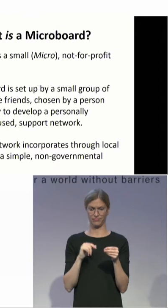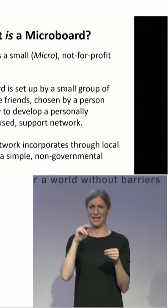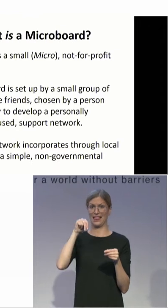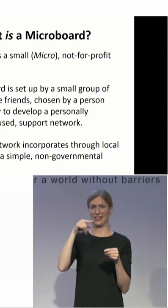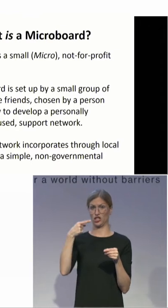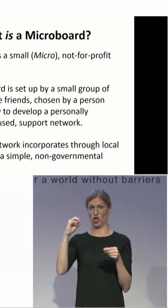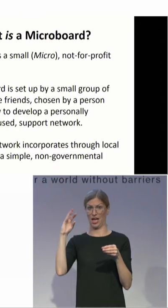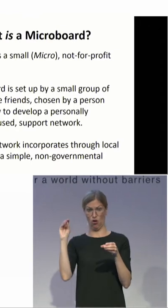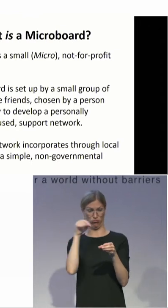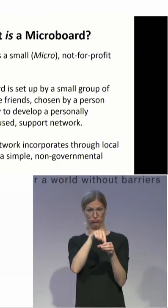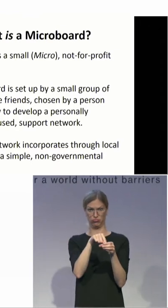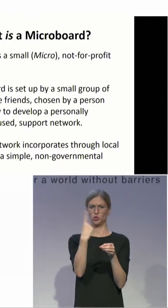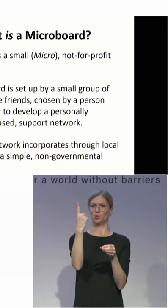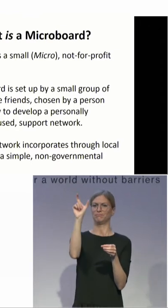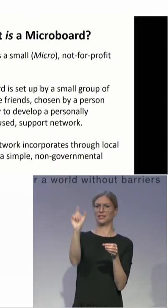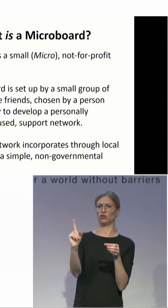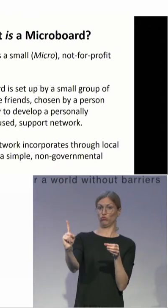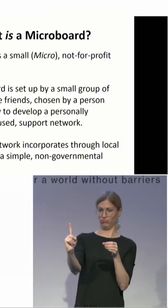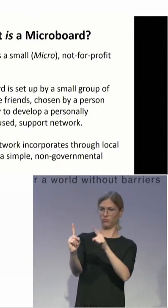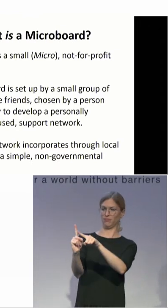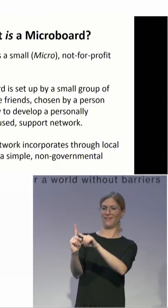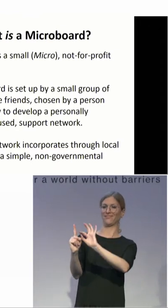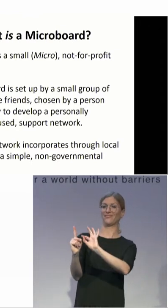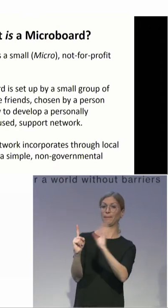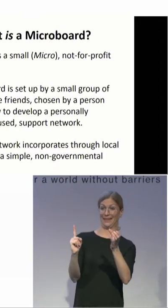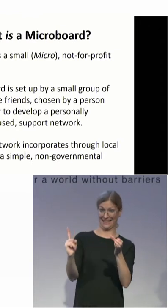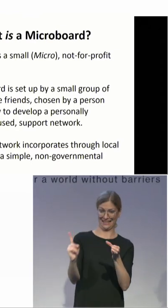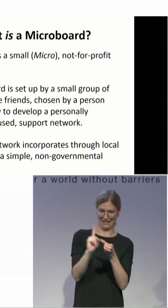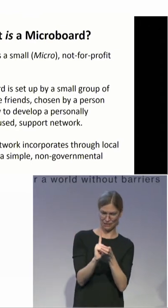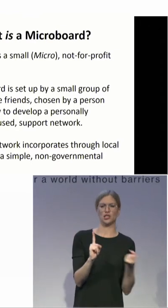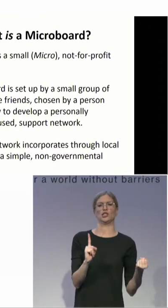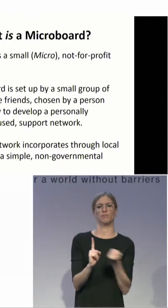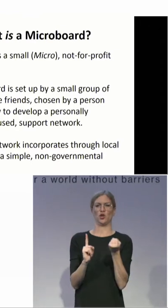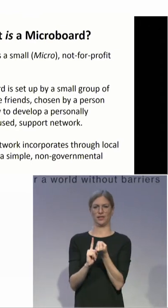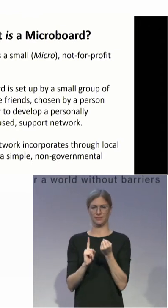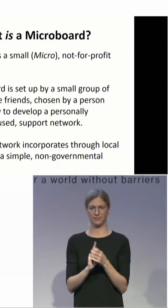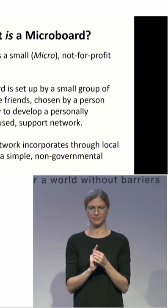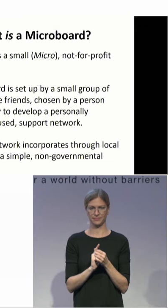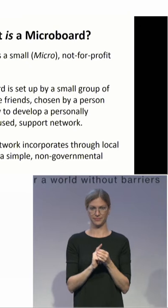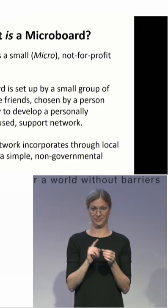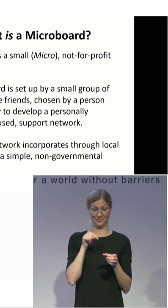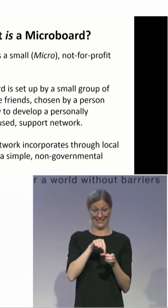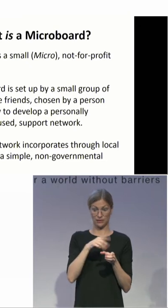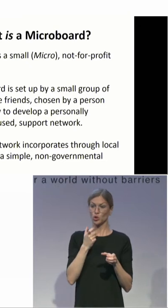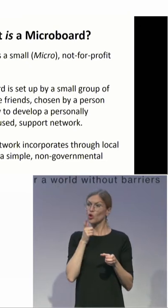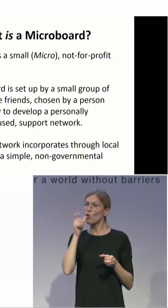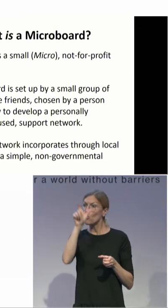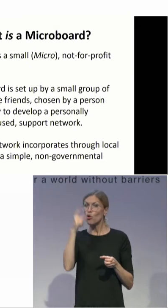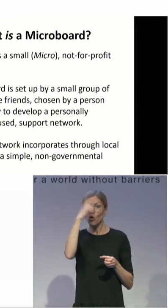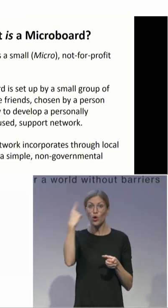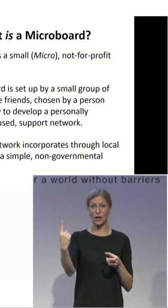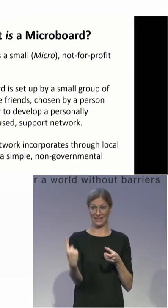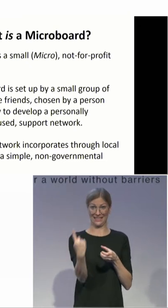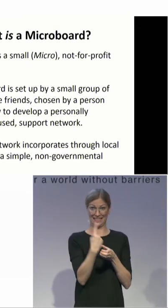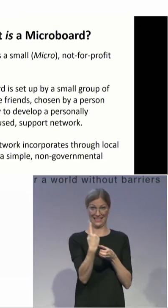person or one family. Everybody that sits on the board must be in relationship with the person or family that it's established for.